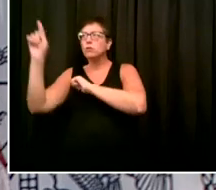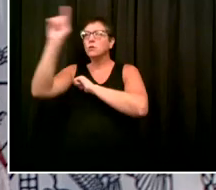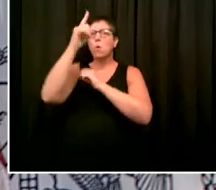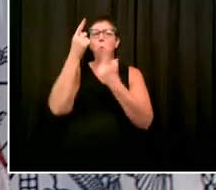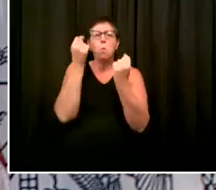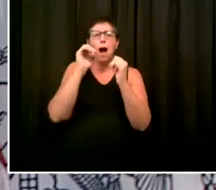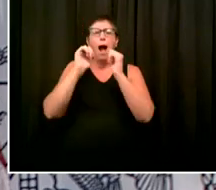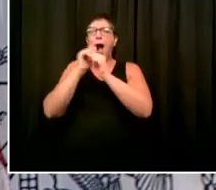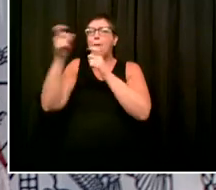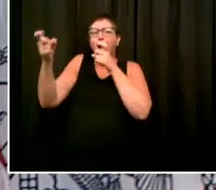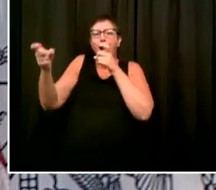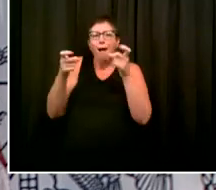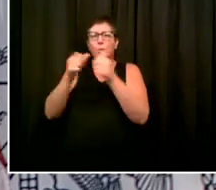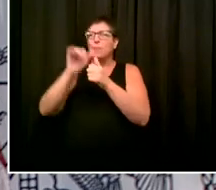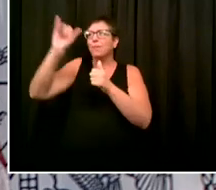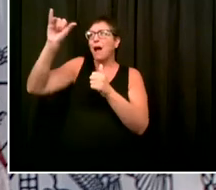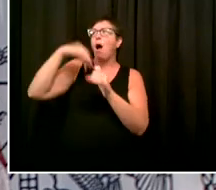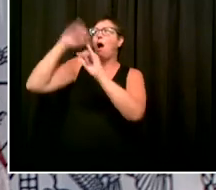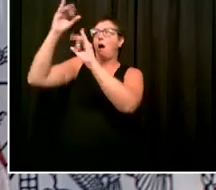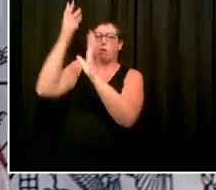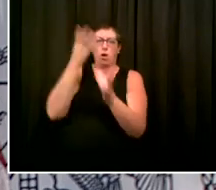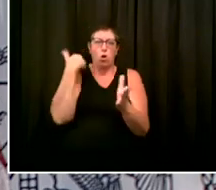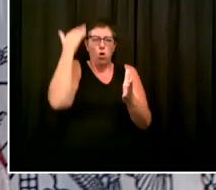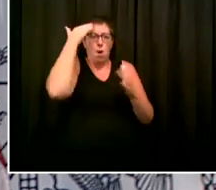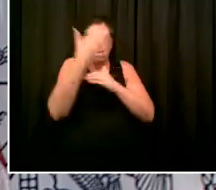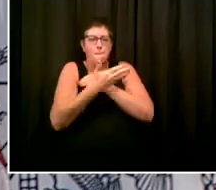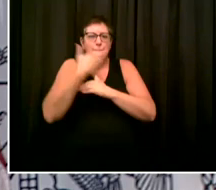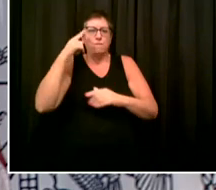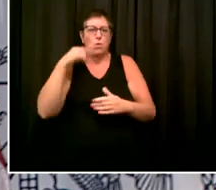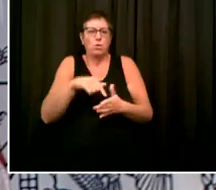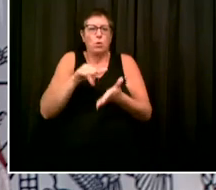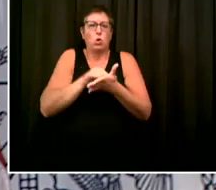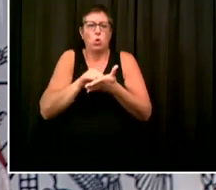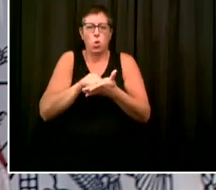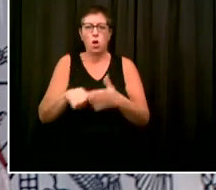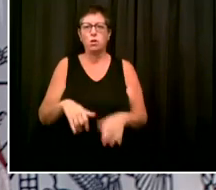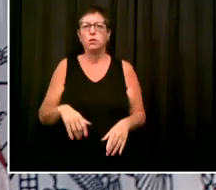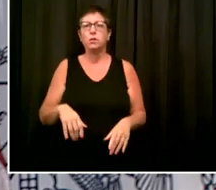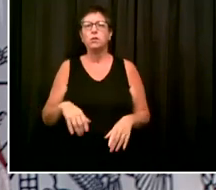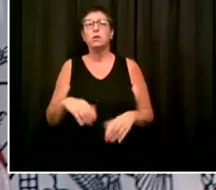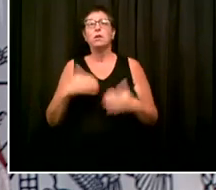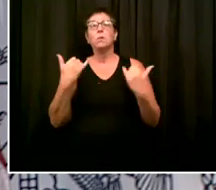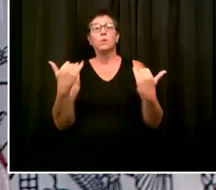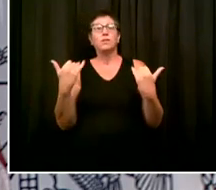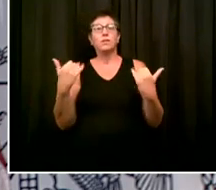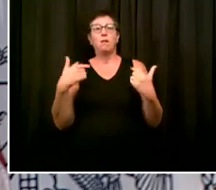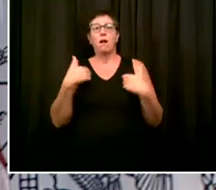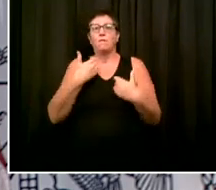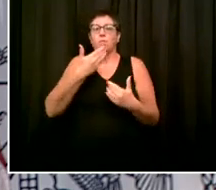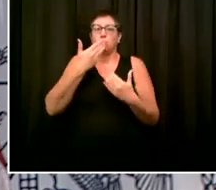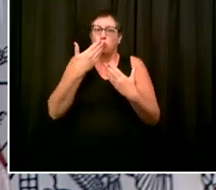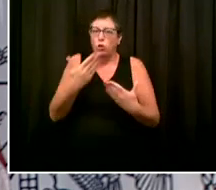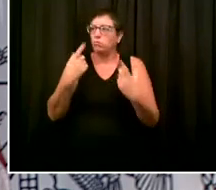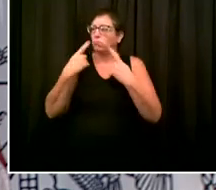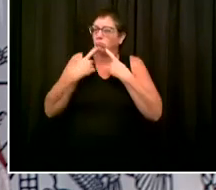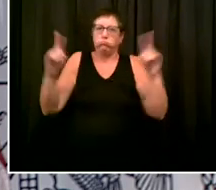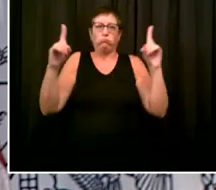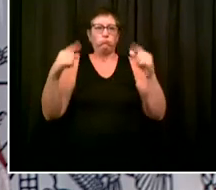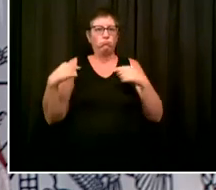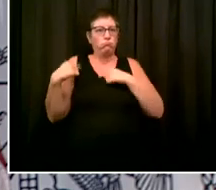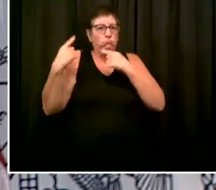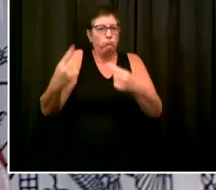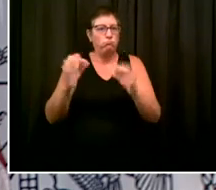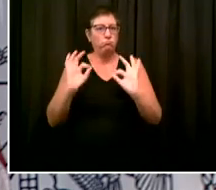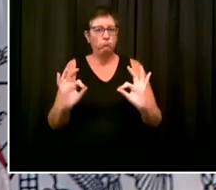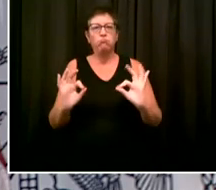able to provide kids what they need. today's an object lesson. You cannot provide social emotional learning, you cannot provide mental health support